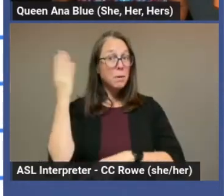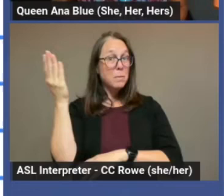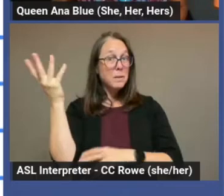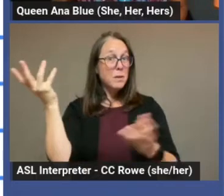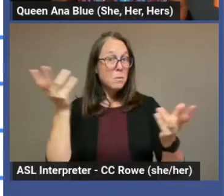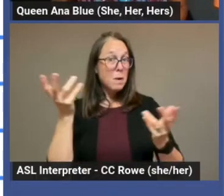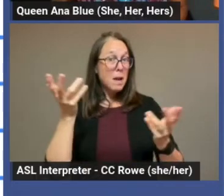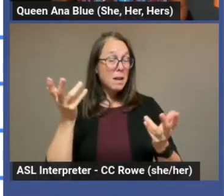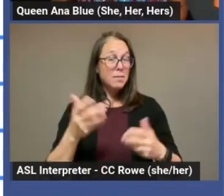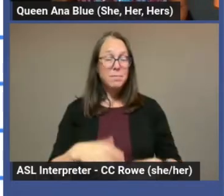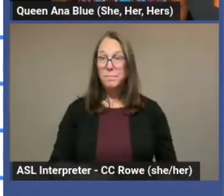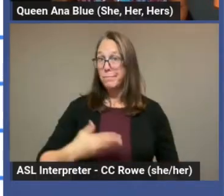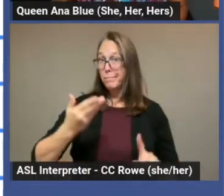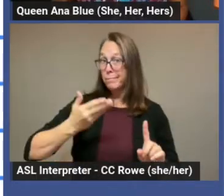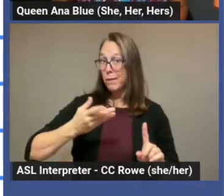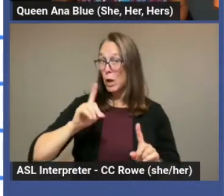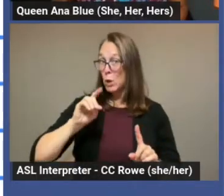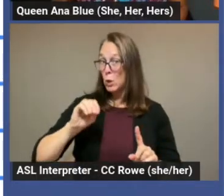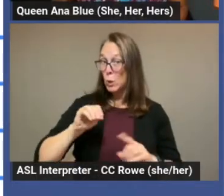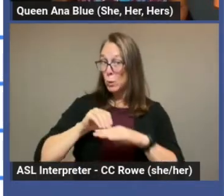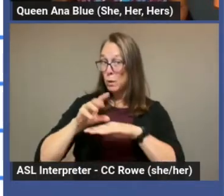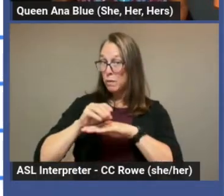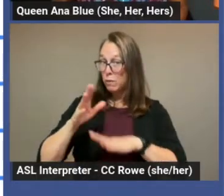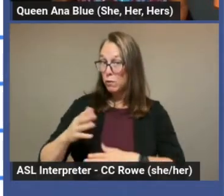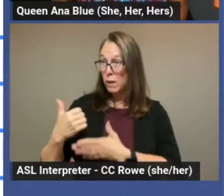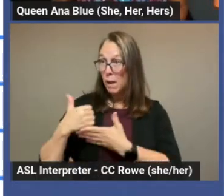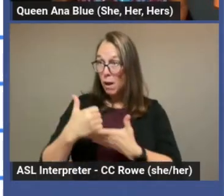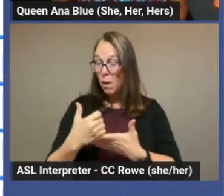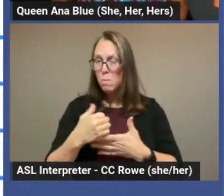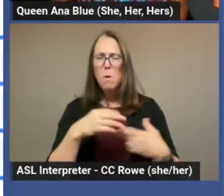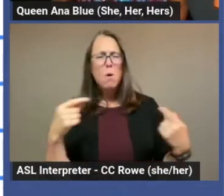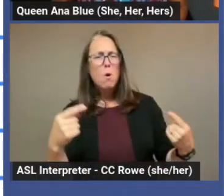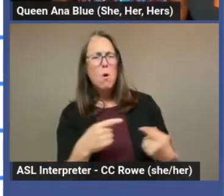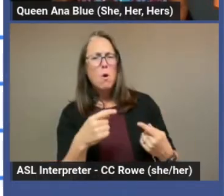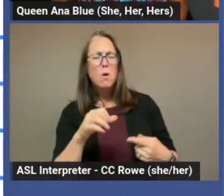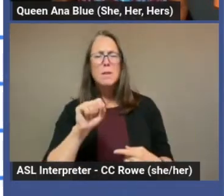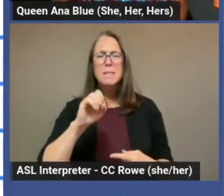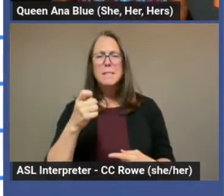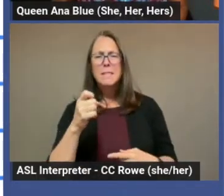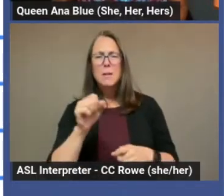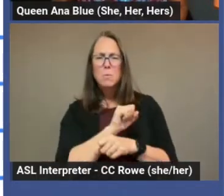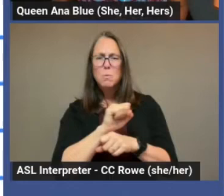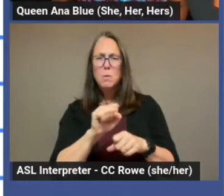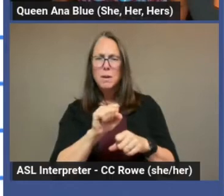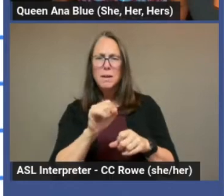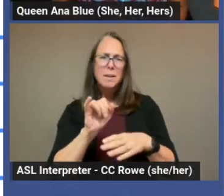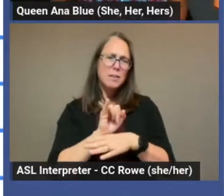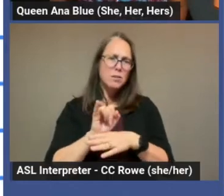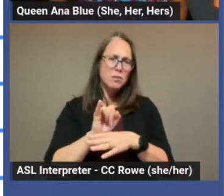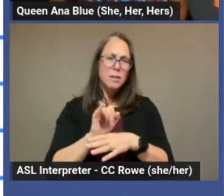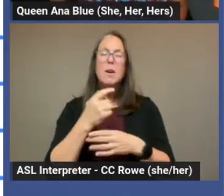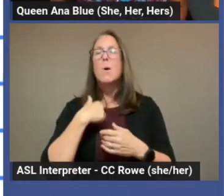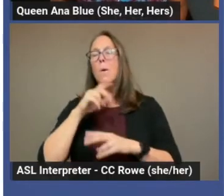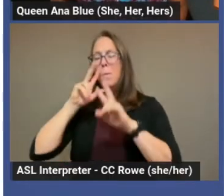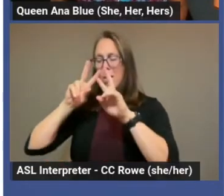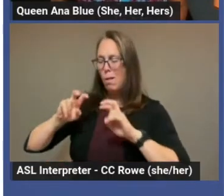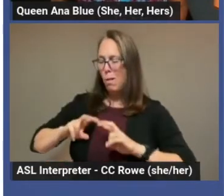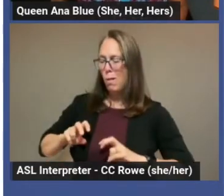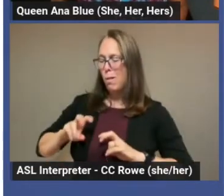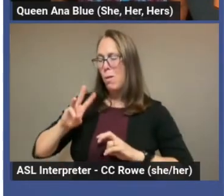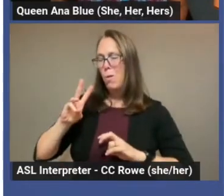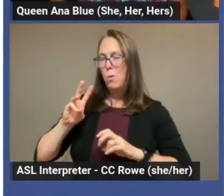is Do Influencers Help or Hurt the Sex Work Industry? A Look at the Works of Dan Savage.